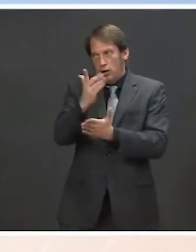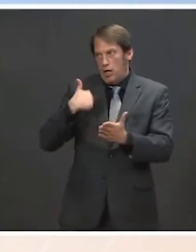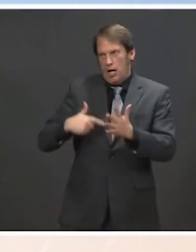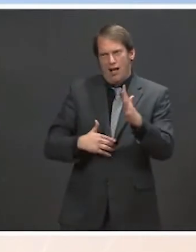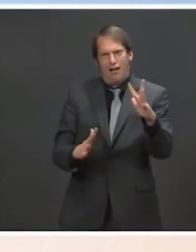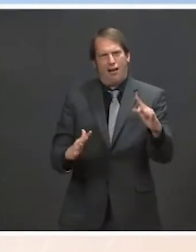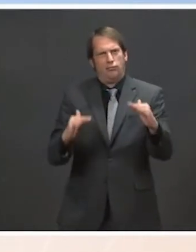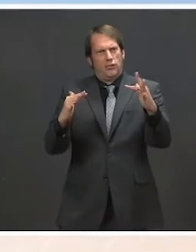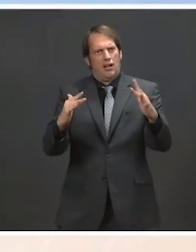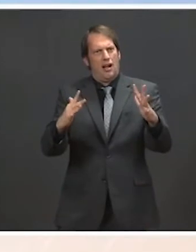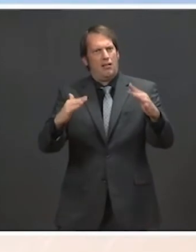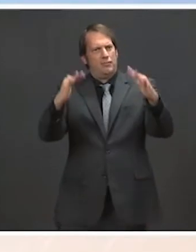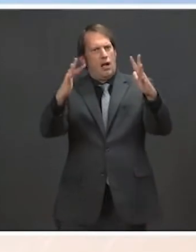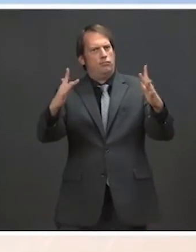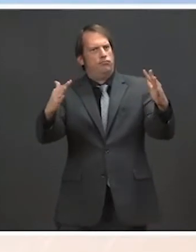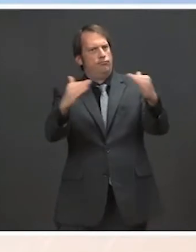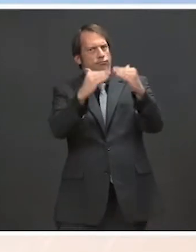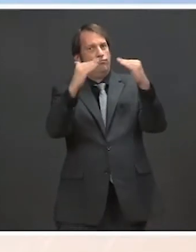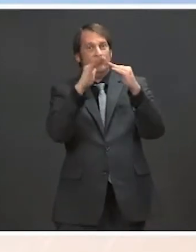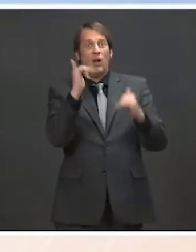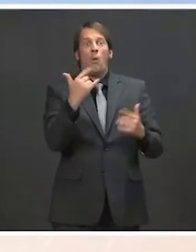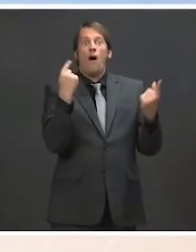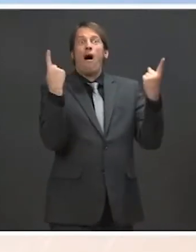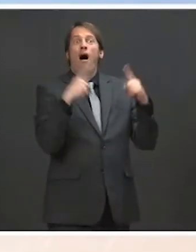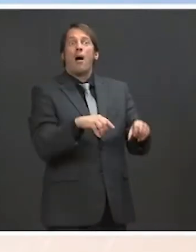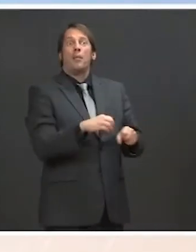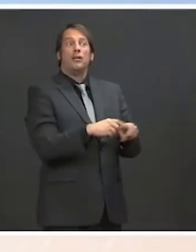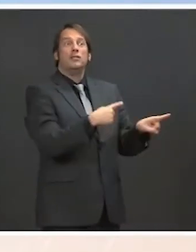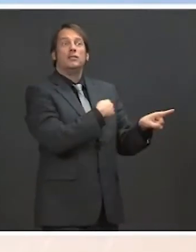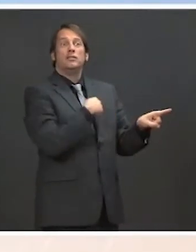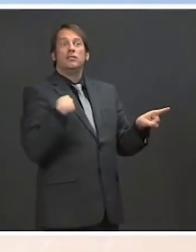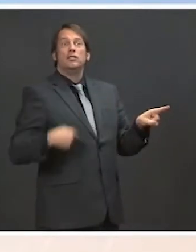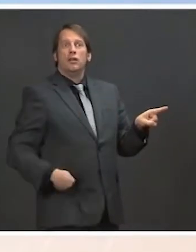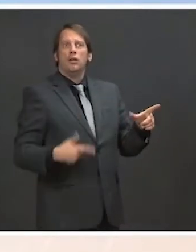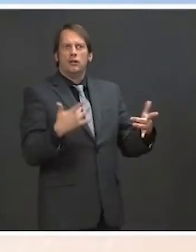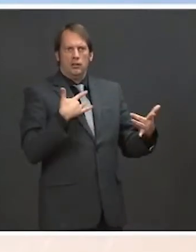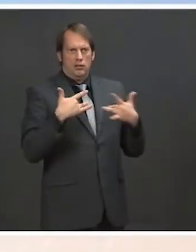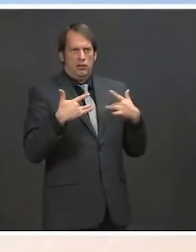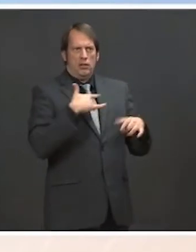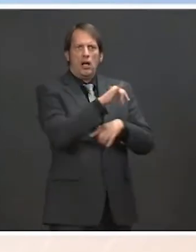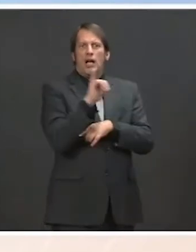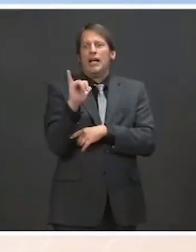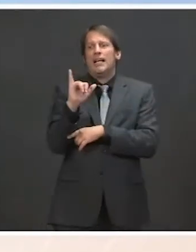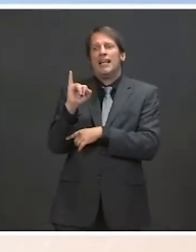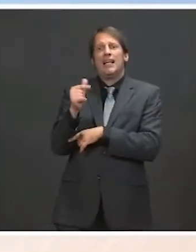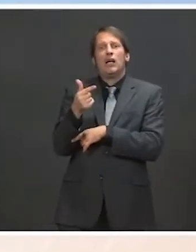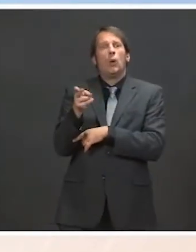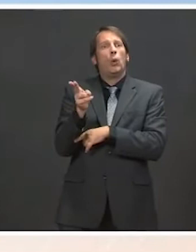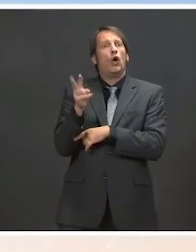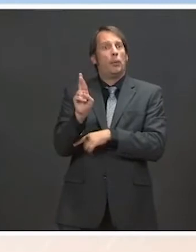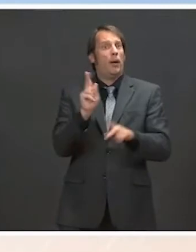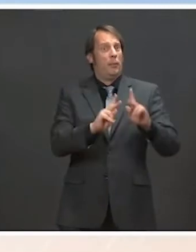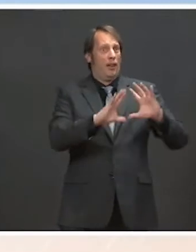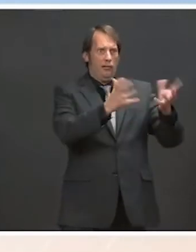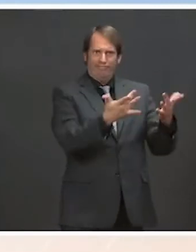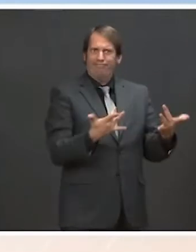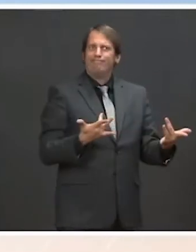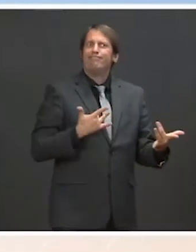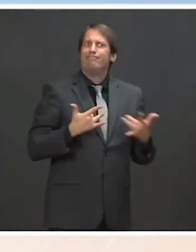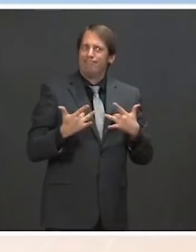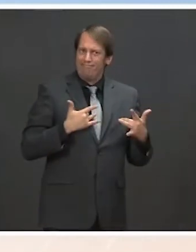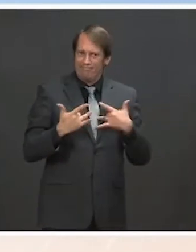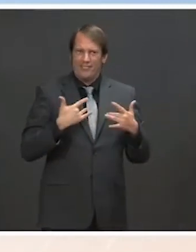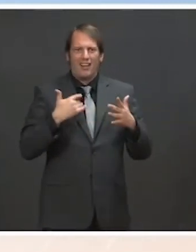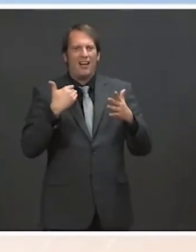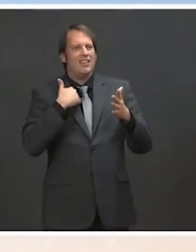genocide on Uyghurs in Xinjiang. But I don't have anything to predict for you on future sanctions. Obviously, this is an issue that was raised in this